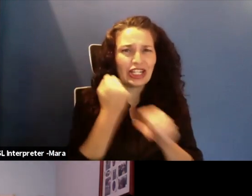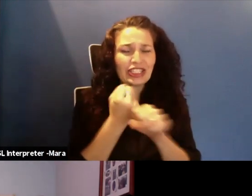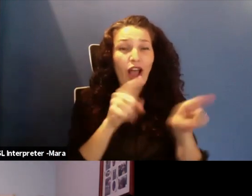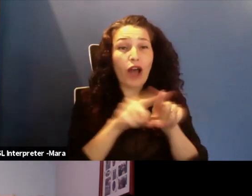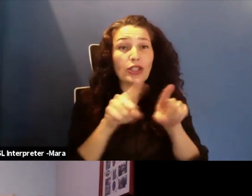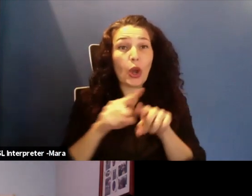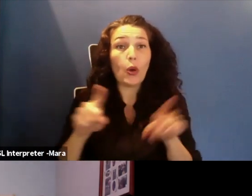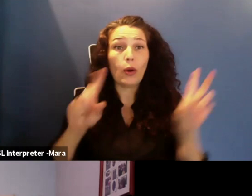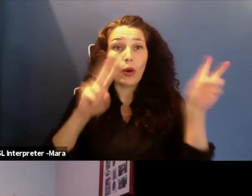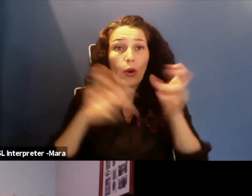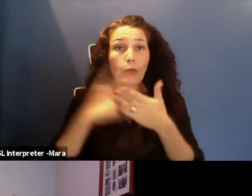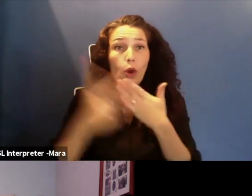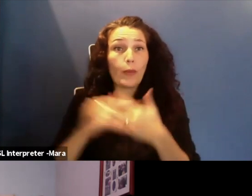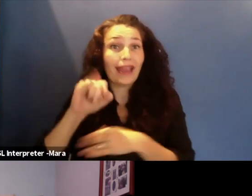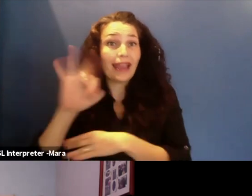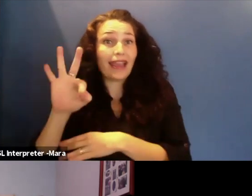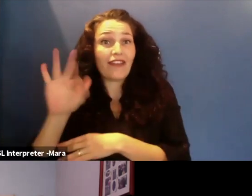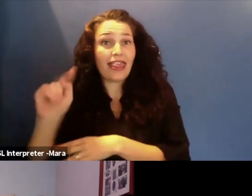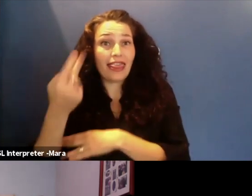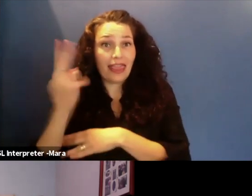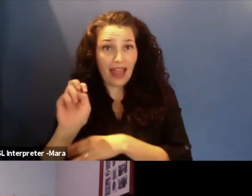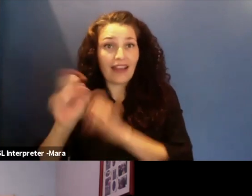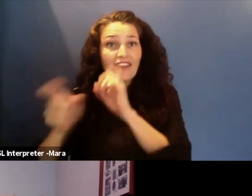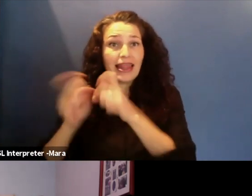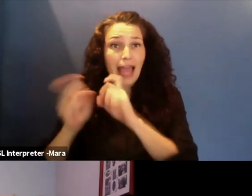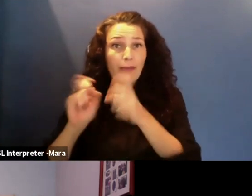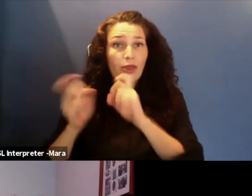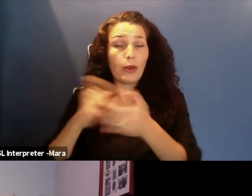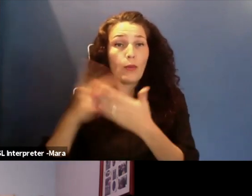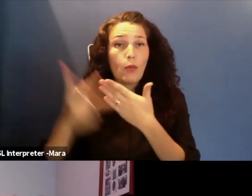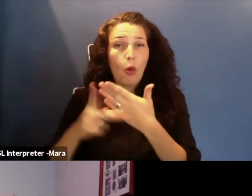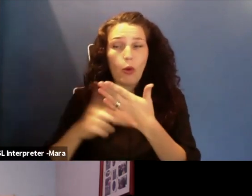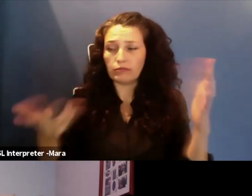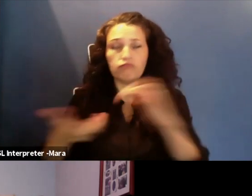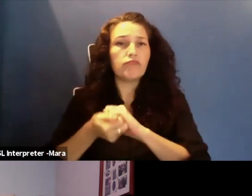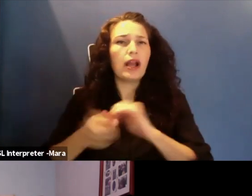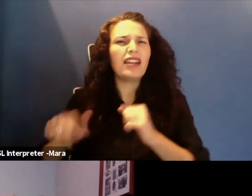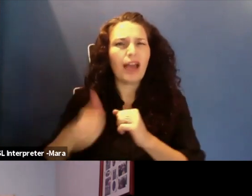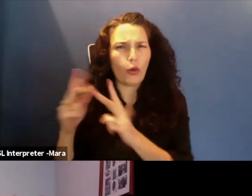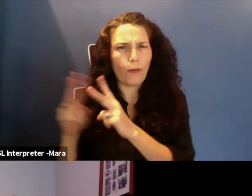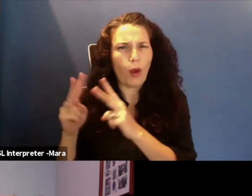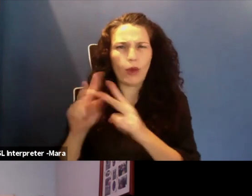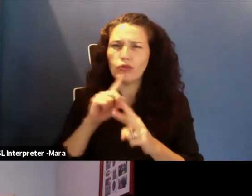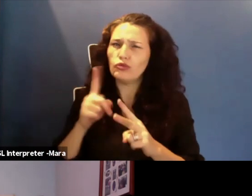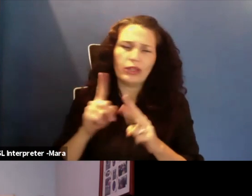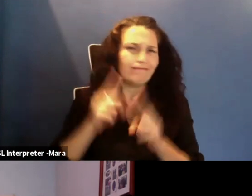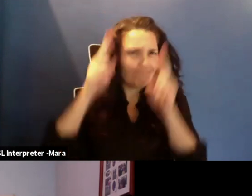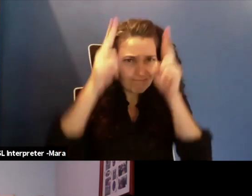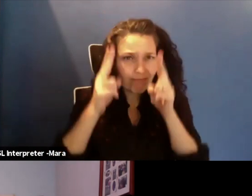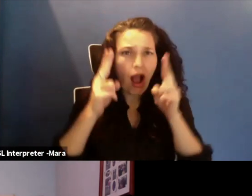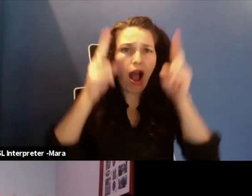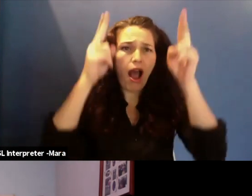program of Lyda Hill Philanthropies, who is another one of our partners. It is such an extreme honor